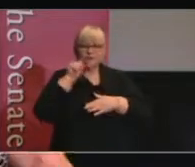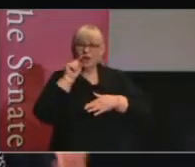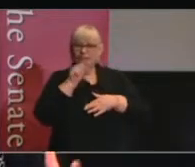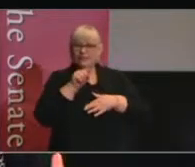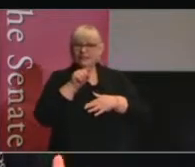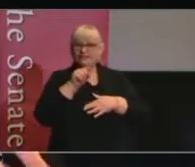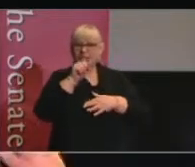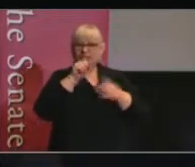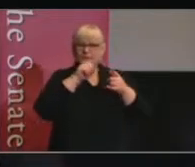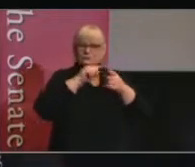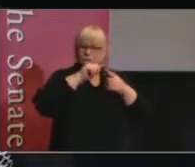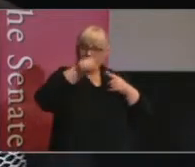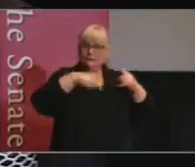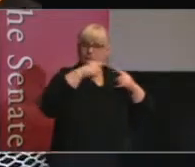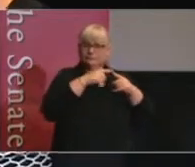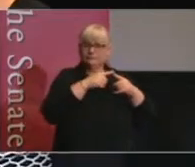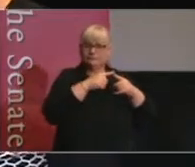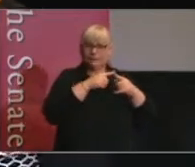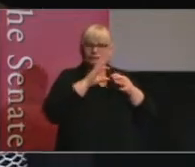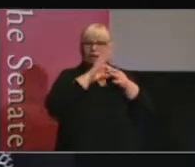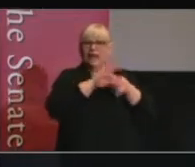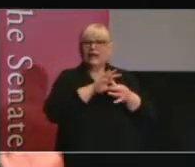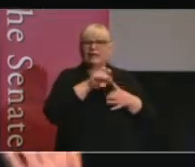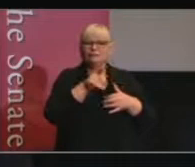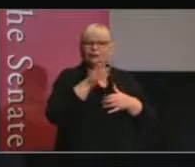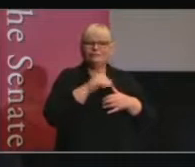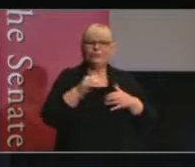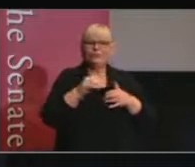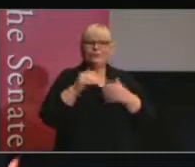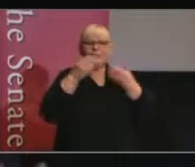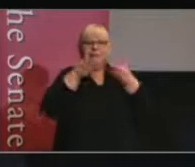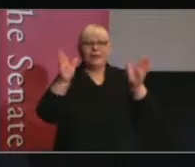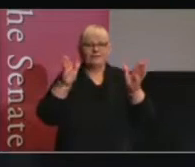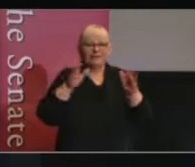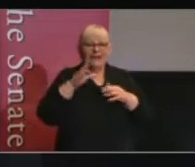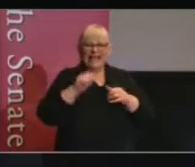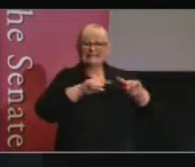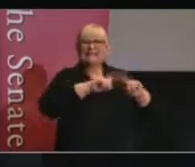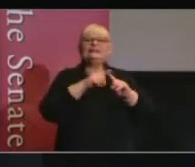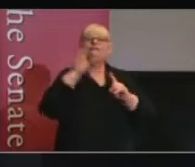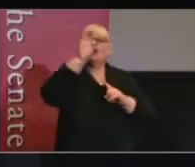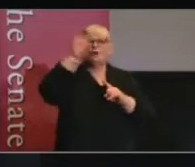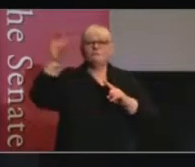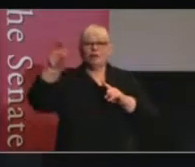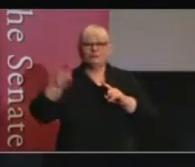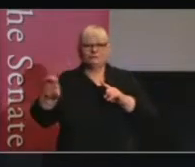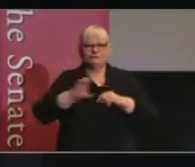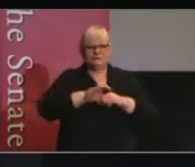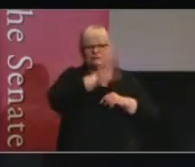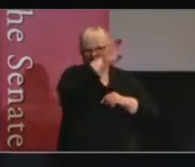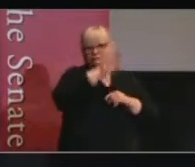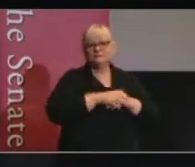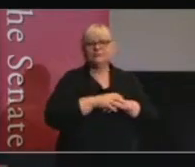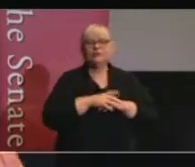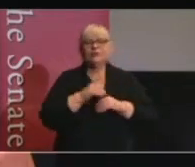of engagement from the point of view from the public has these different components to it. Which